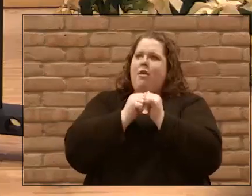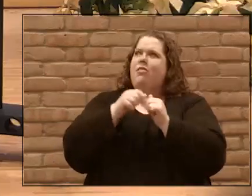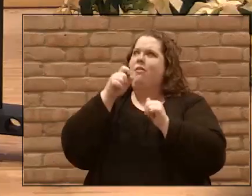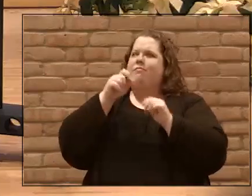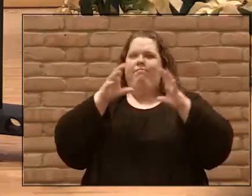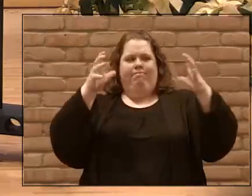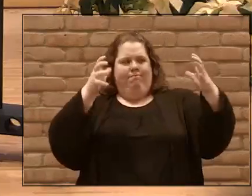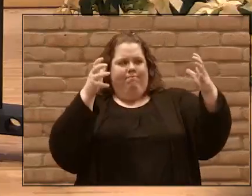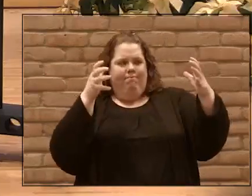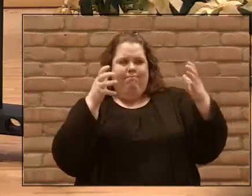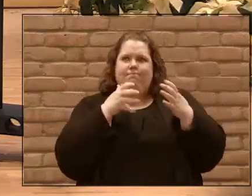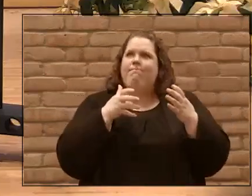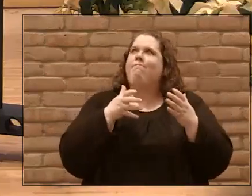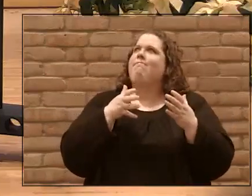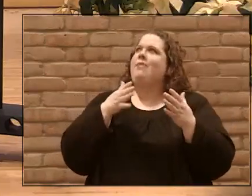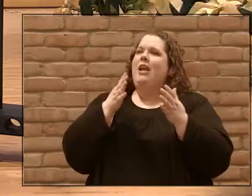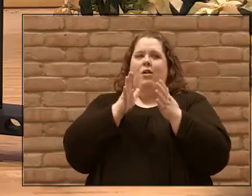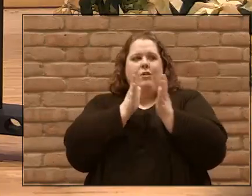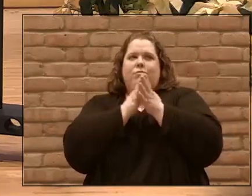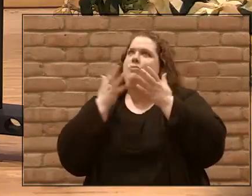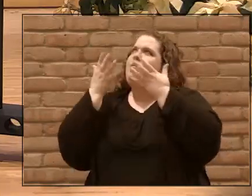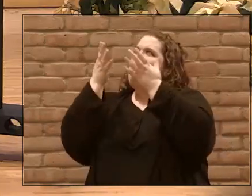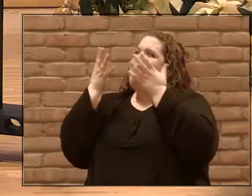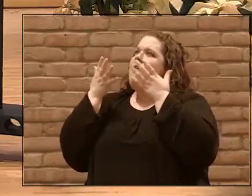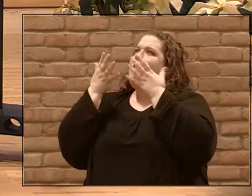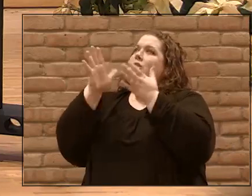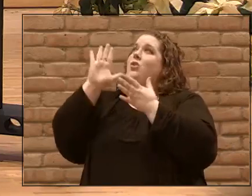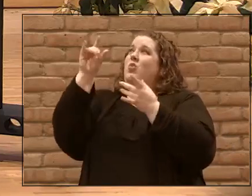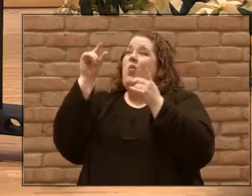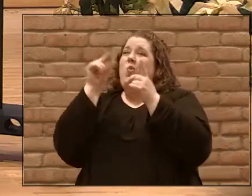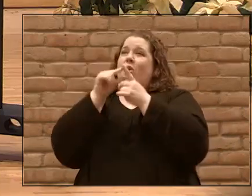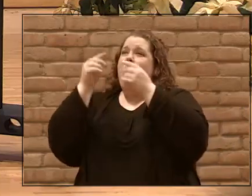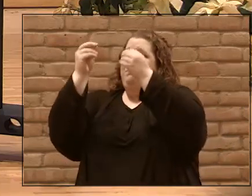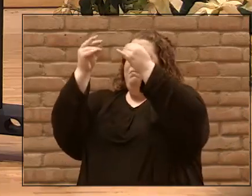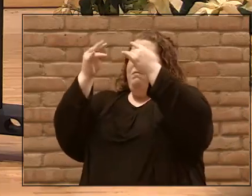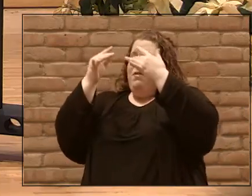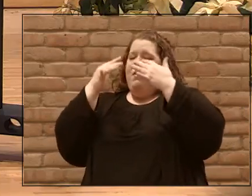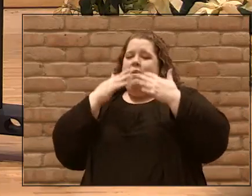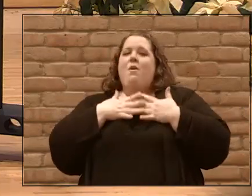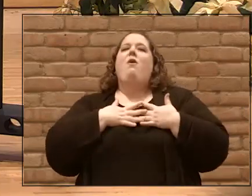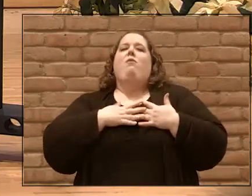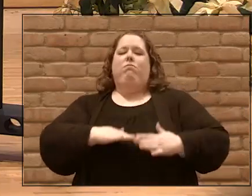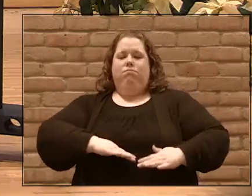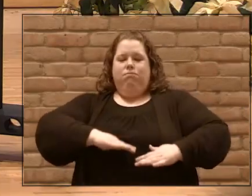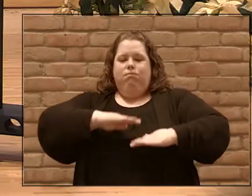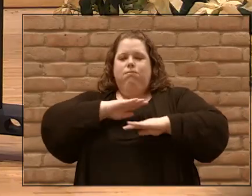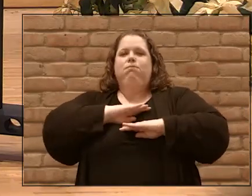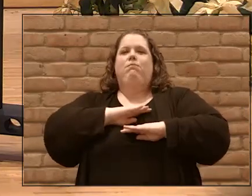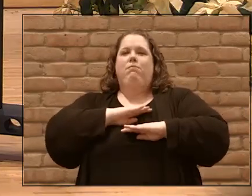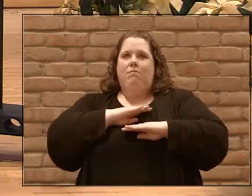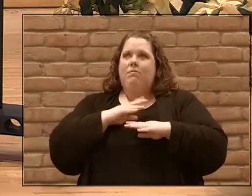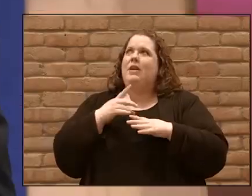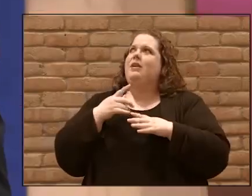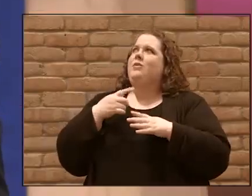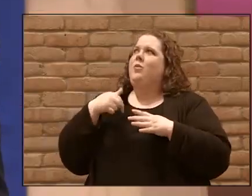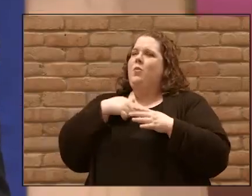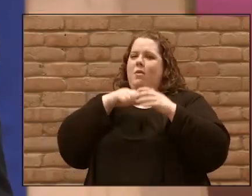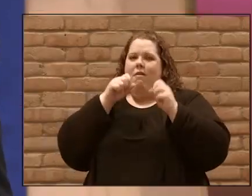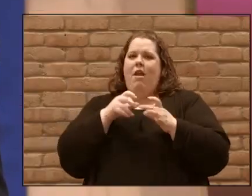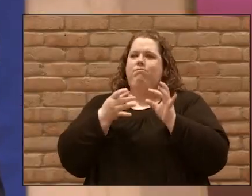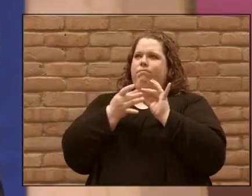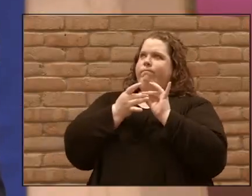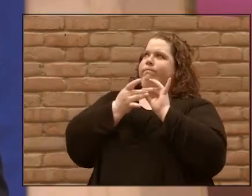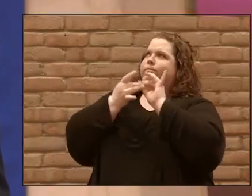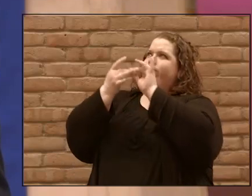praises of you, to be fed by your Word. And so we pray that your Spirit would be drawing us closer and closer to you and into real and